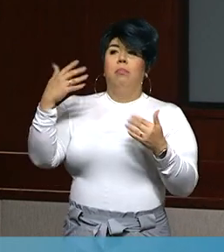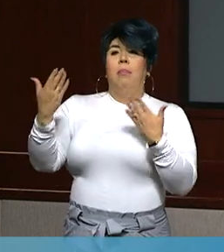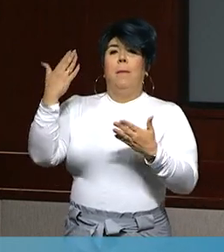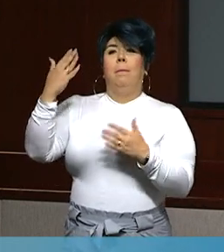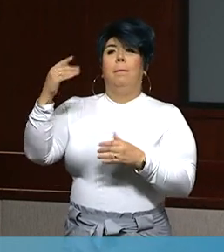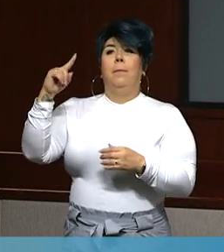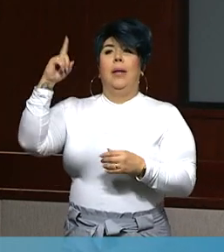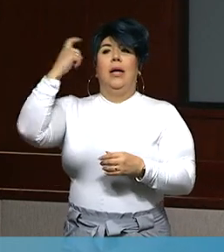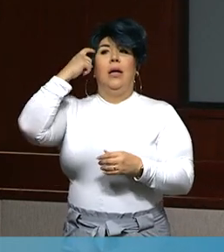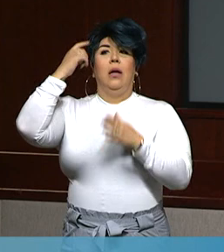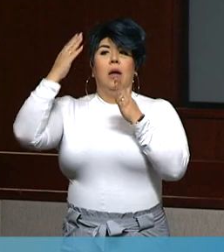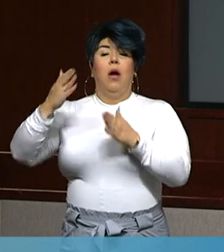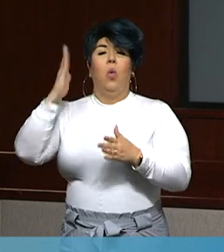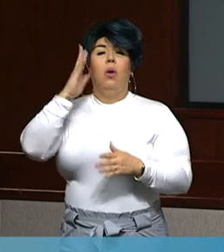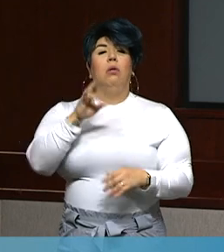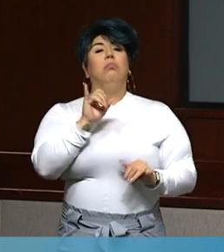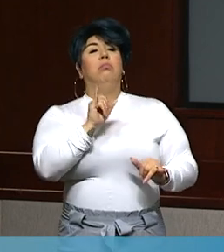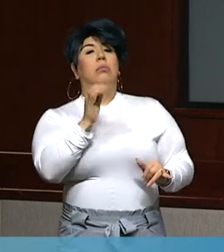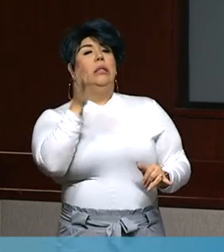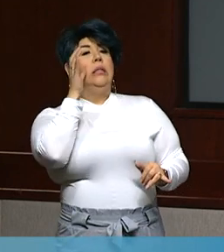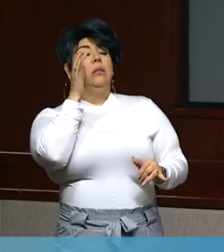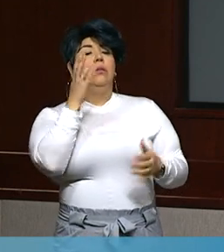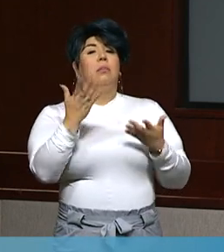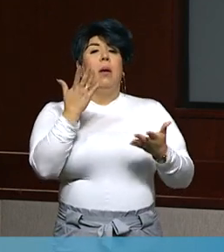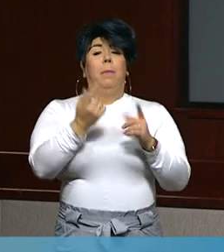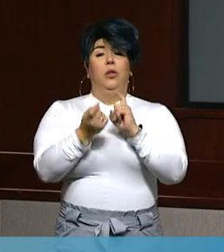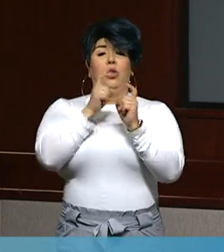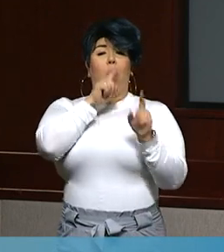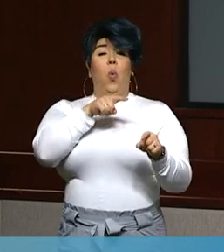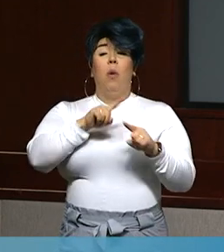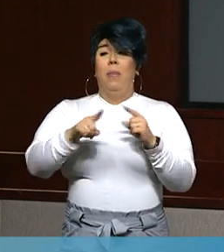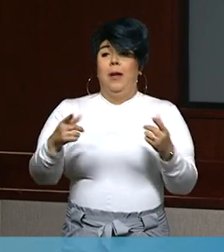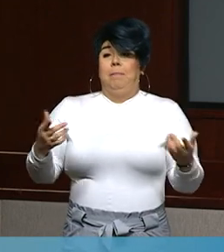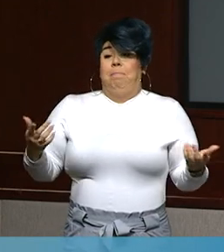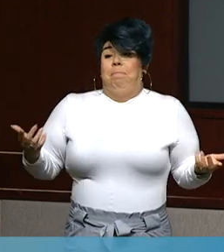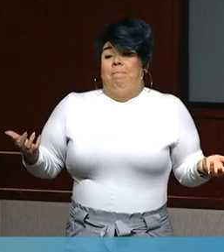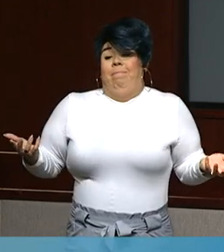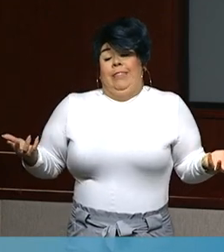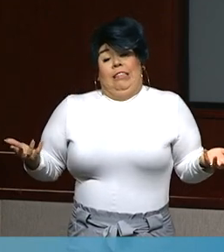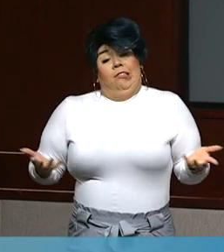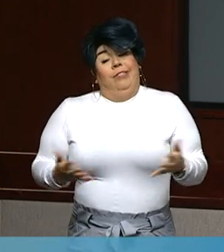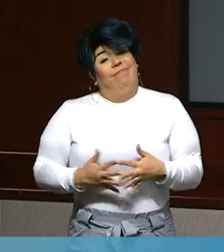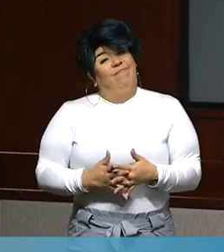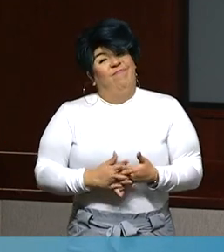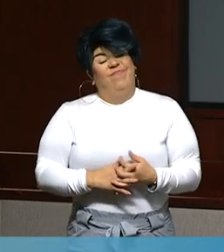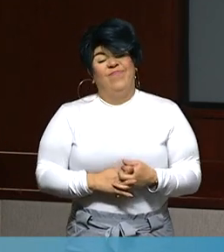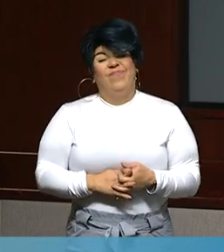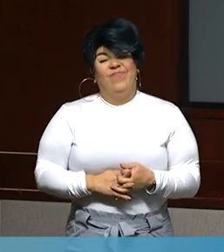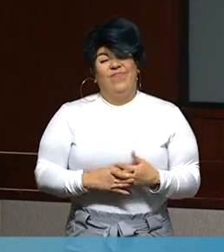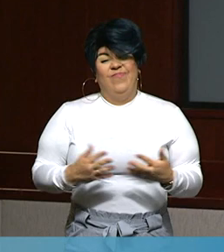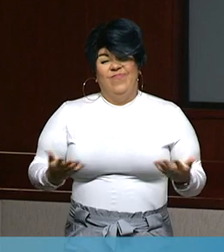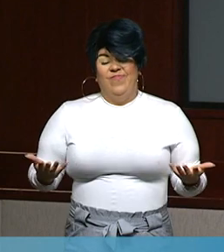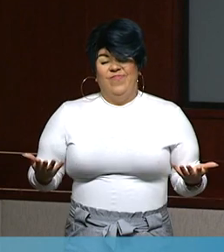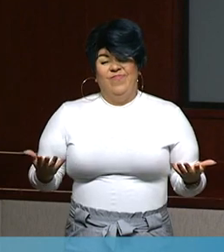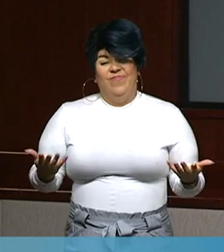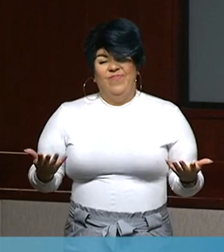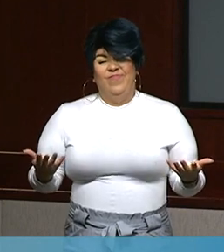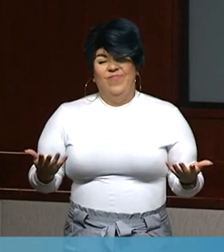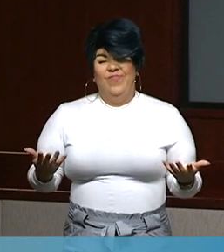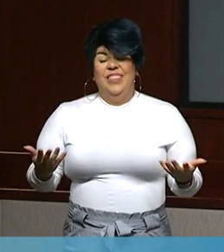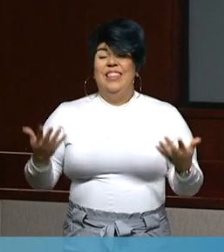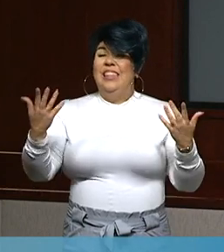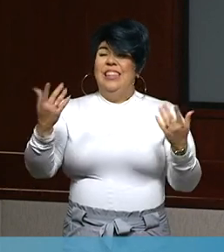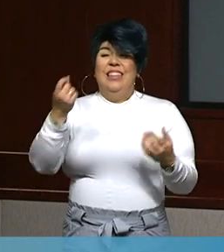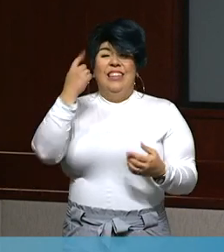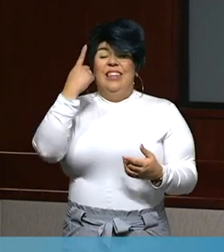or change up the orders. But I simply want to say that, you know, without a pathway